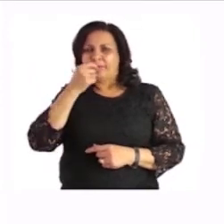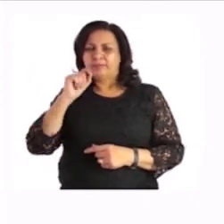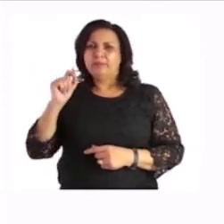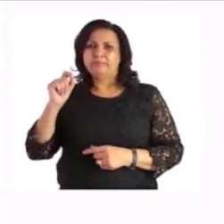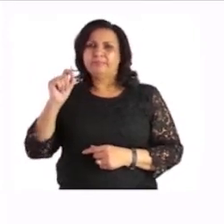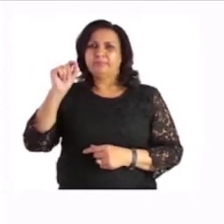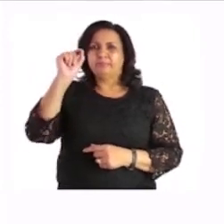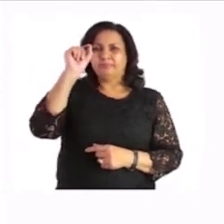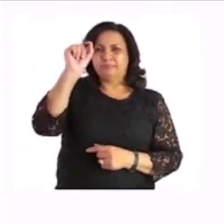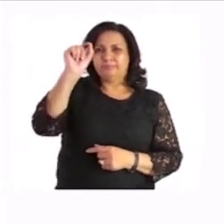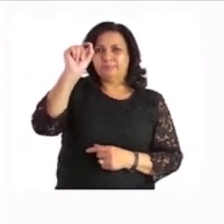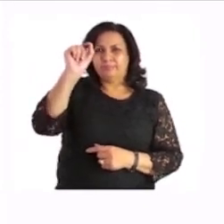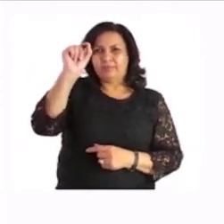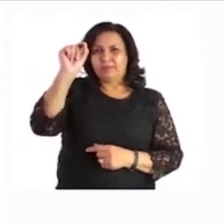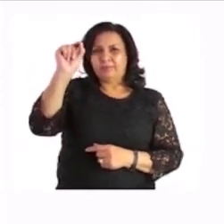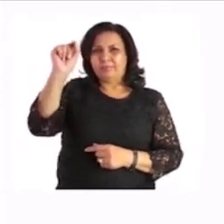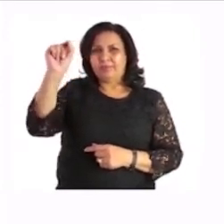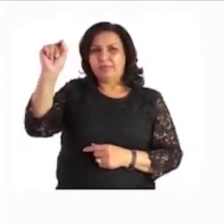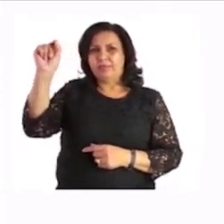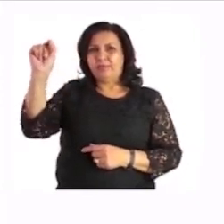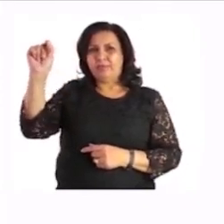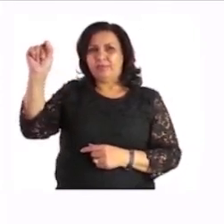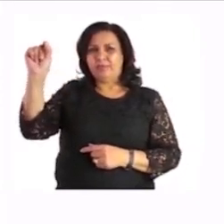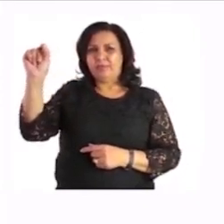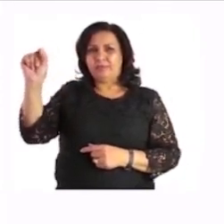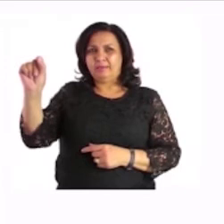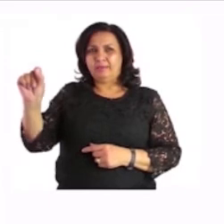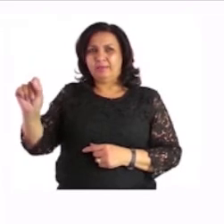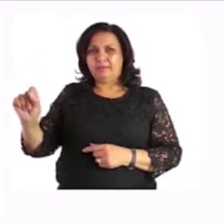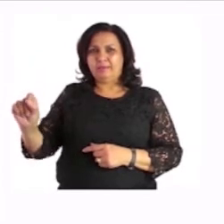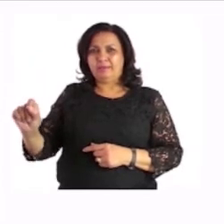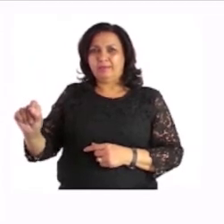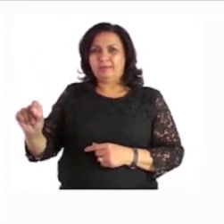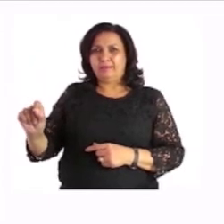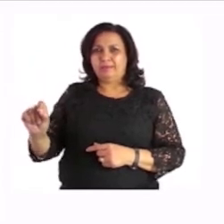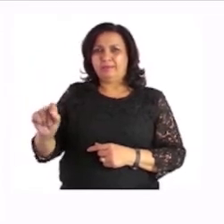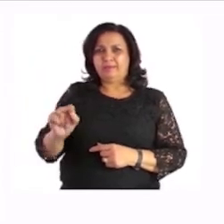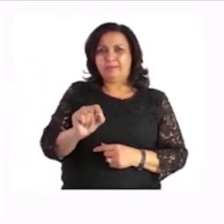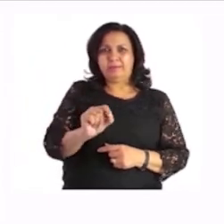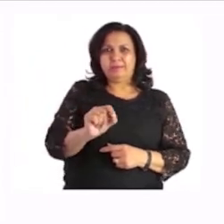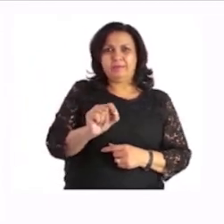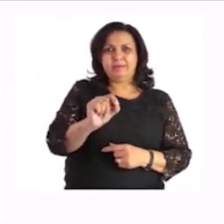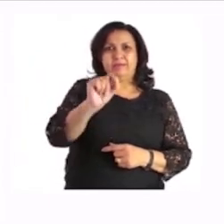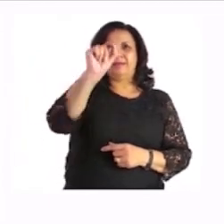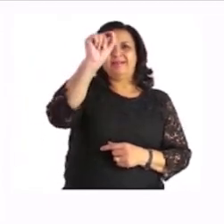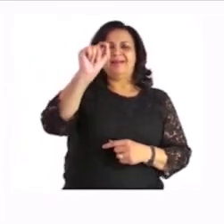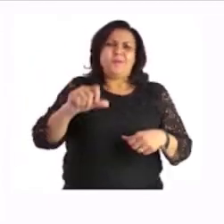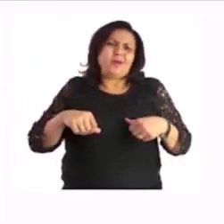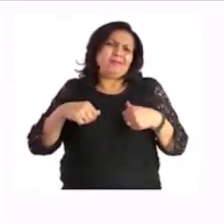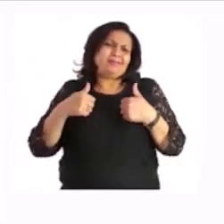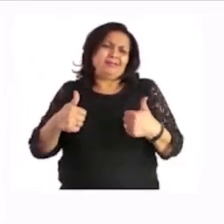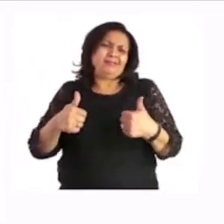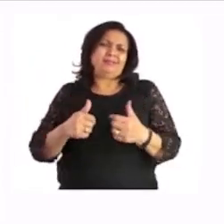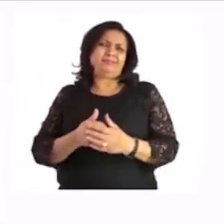corner, we trace our square until we are done. Well done. And